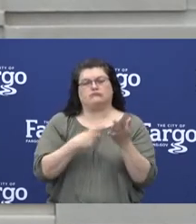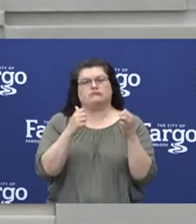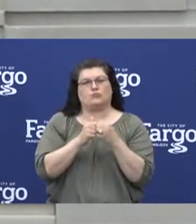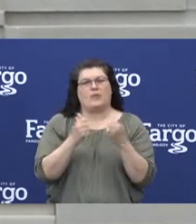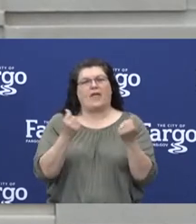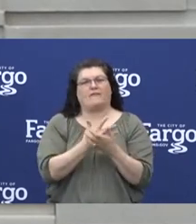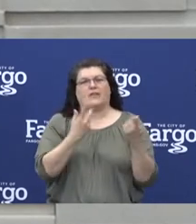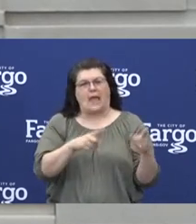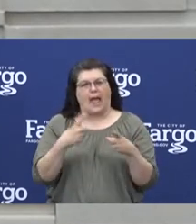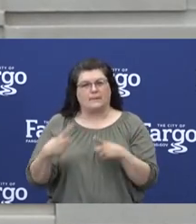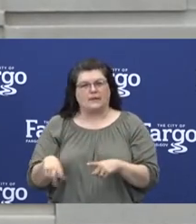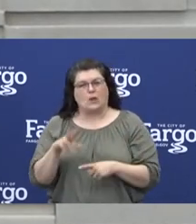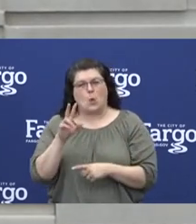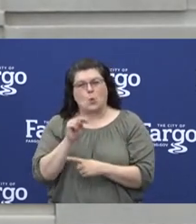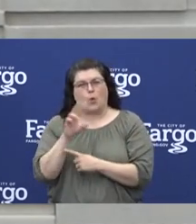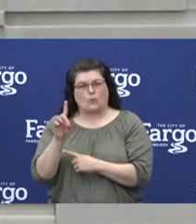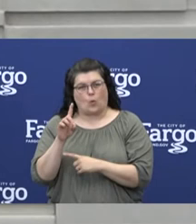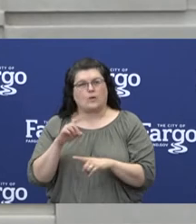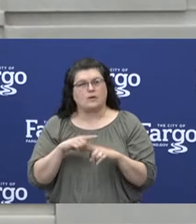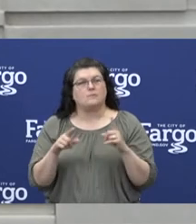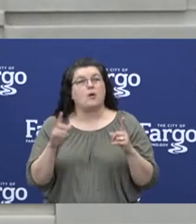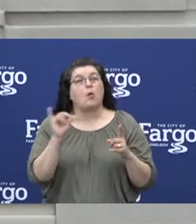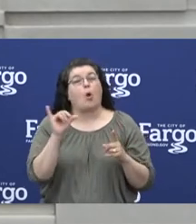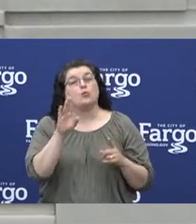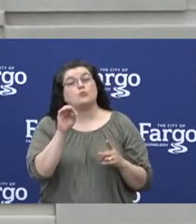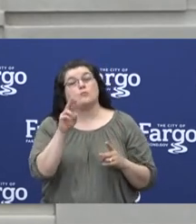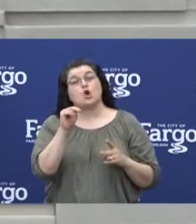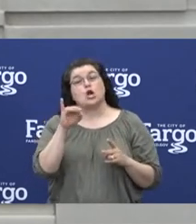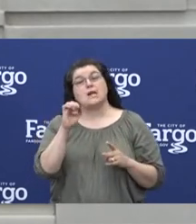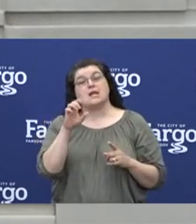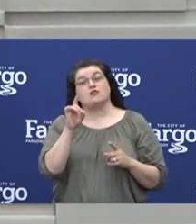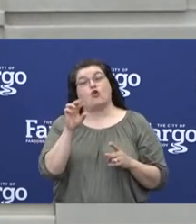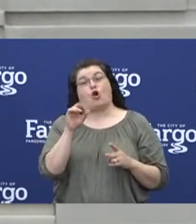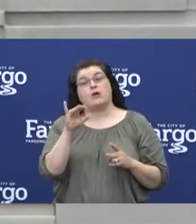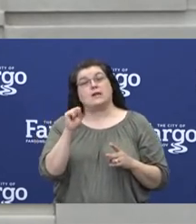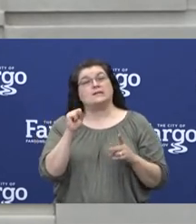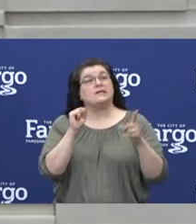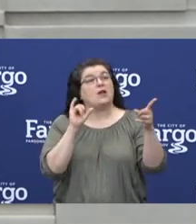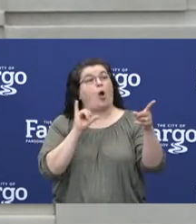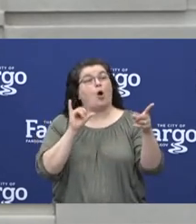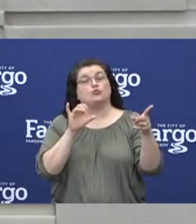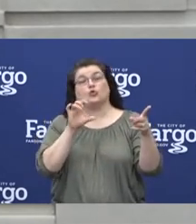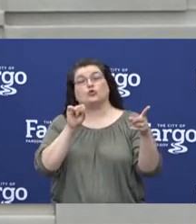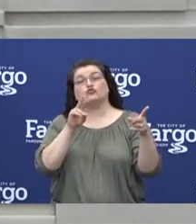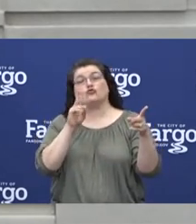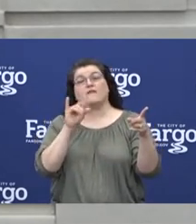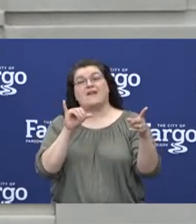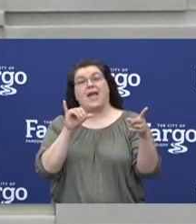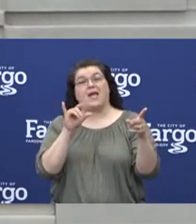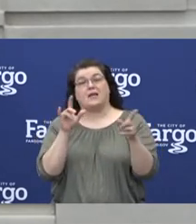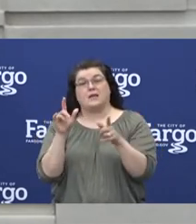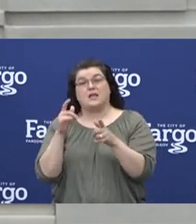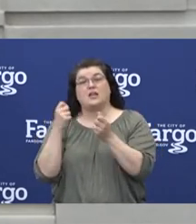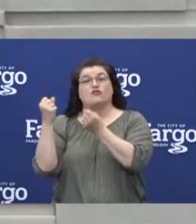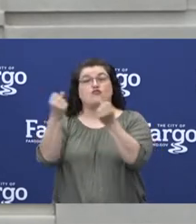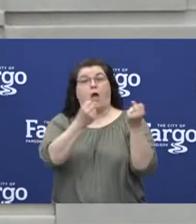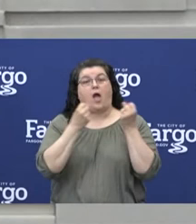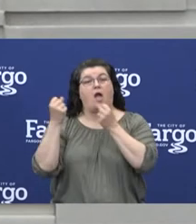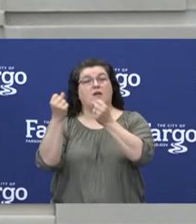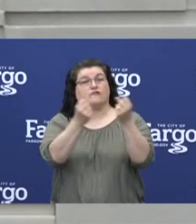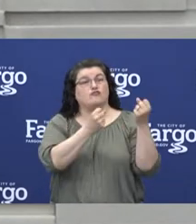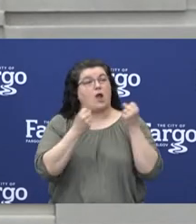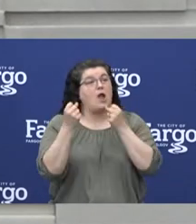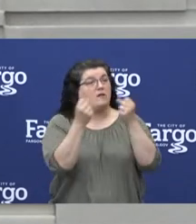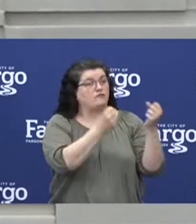it's going. And the other thing you have to know about Bernie Dardus is he is also my surveyor. So every day he drives all around the communities.